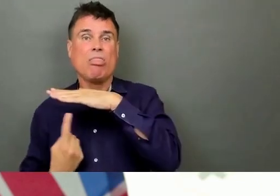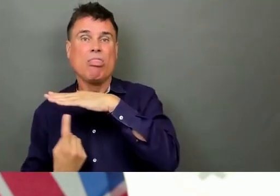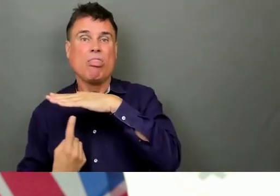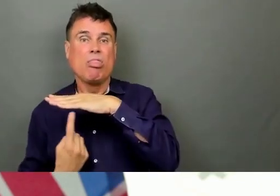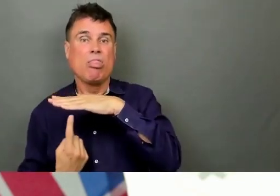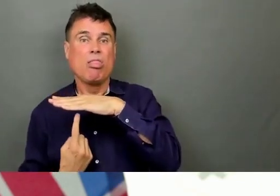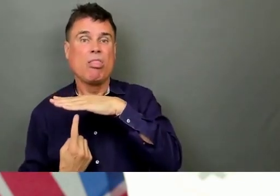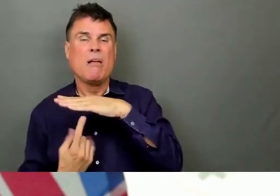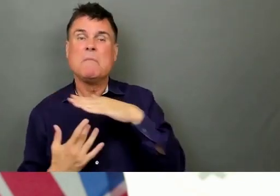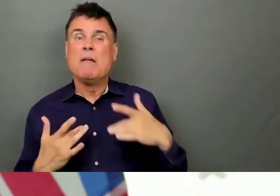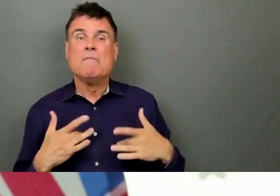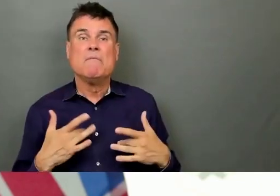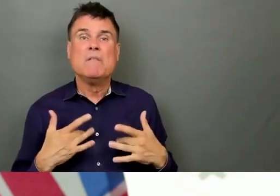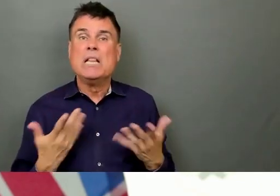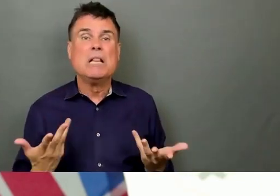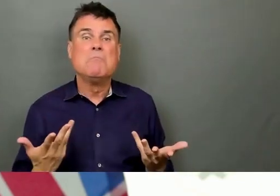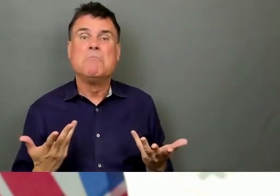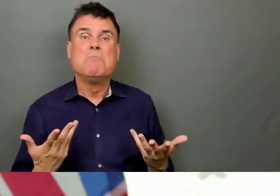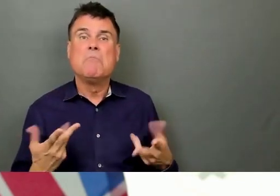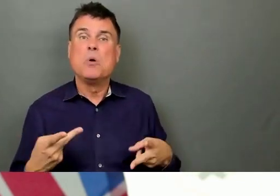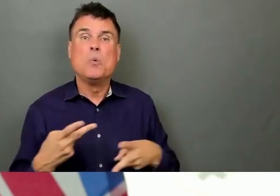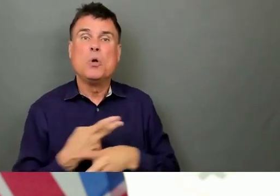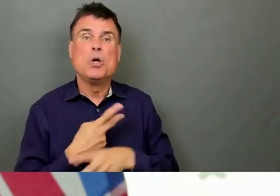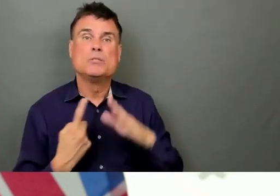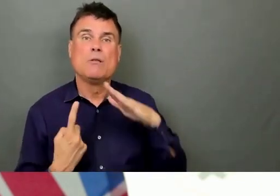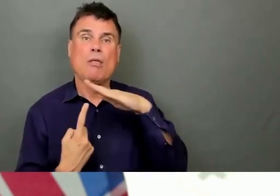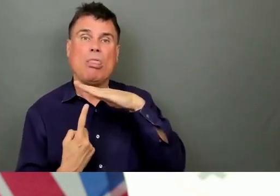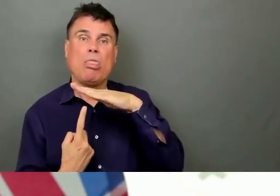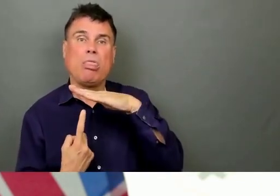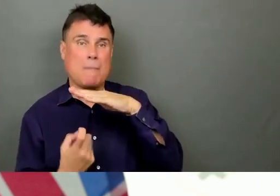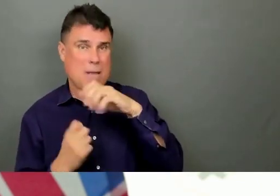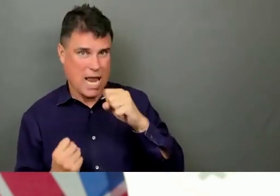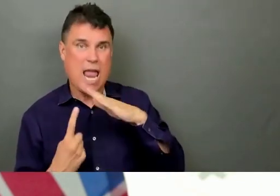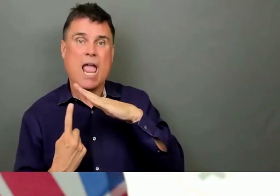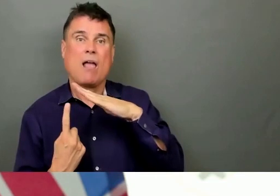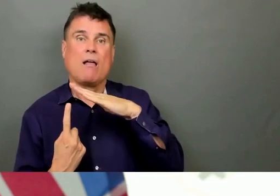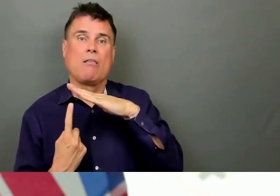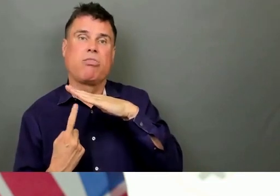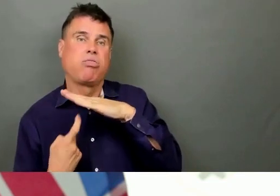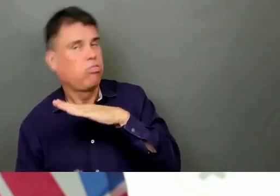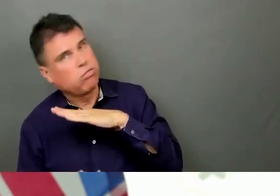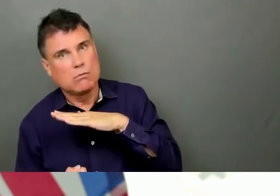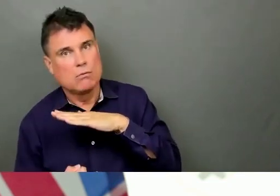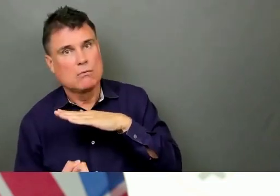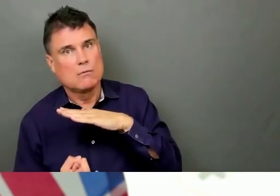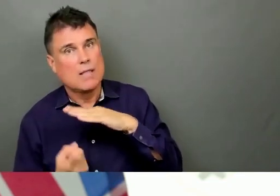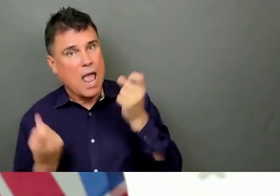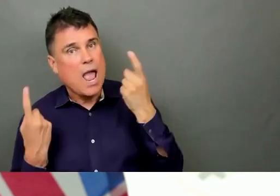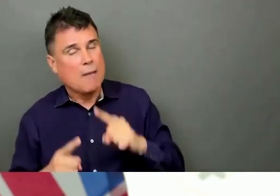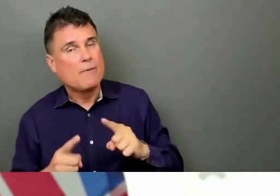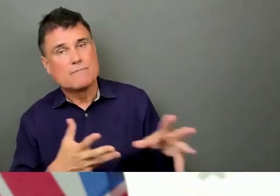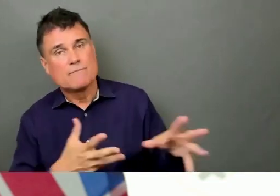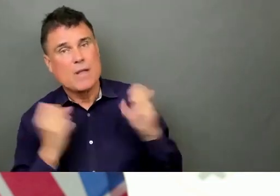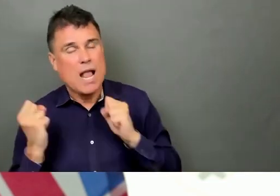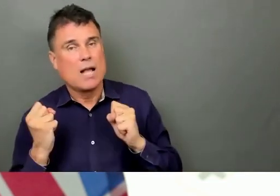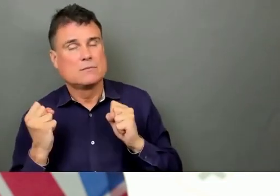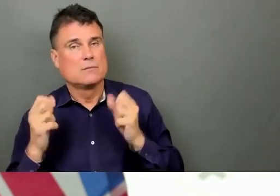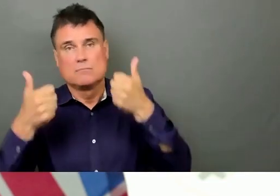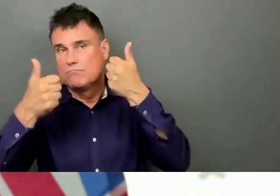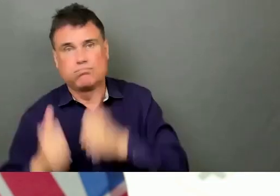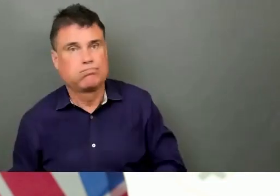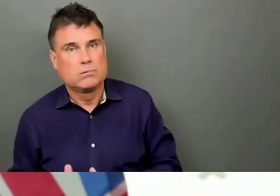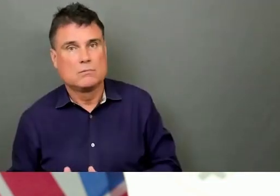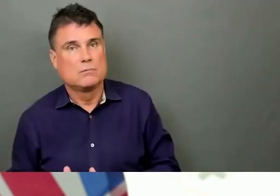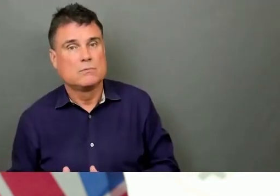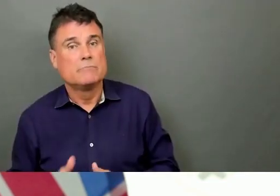it. So ask questions. Ask what it says on the thermostat. Ask when they last drank water. Ask